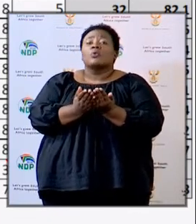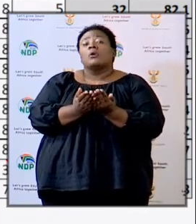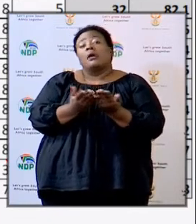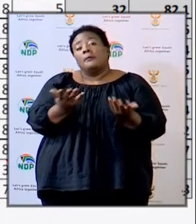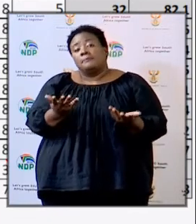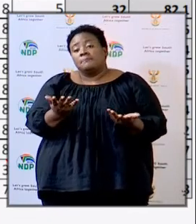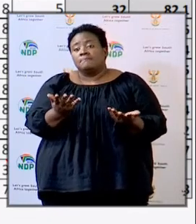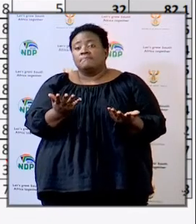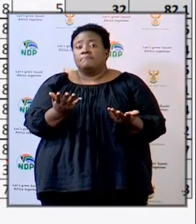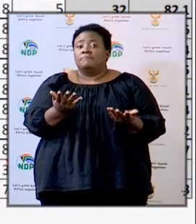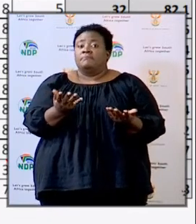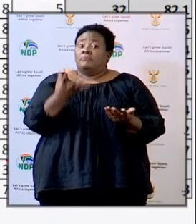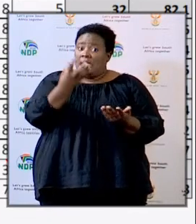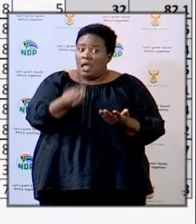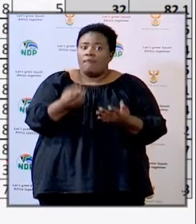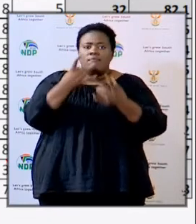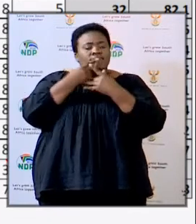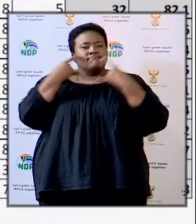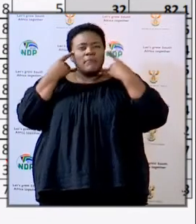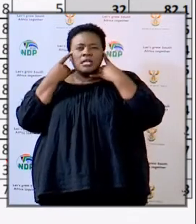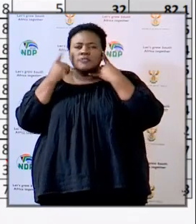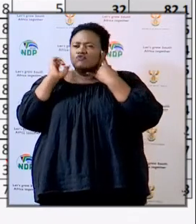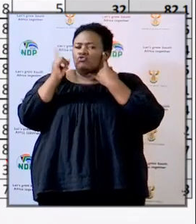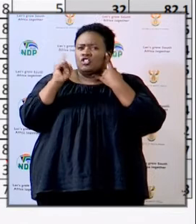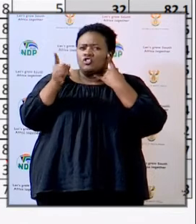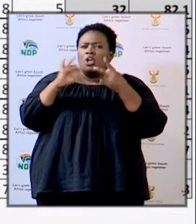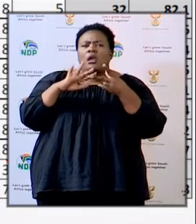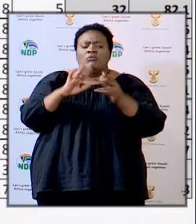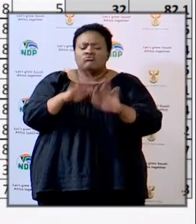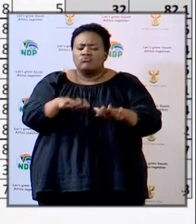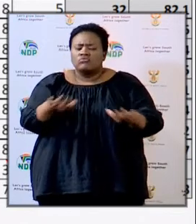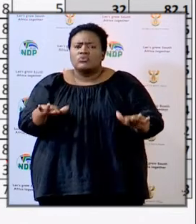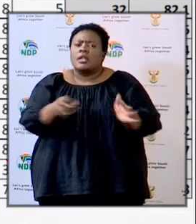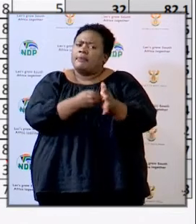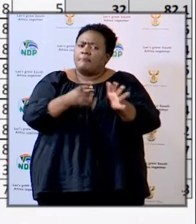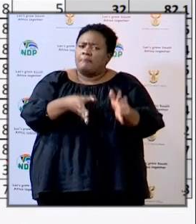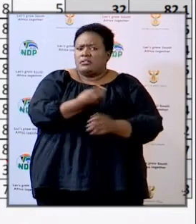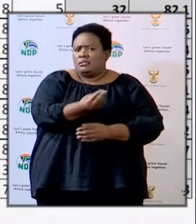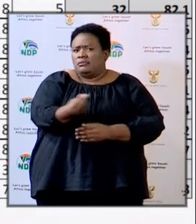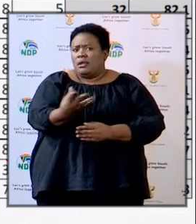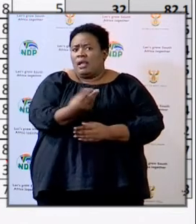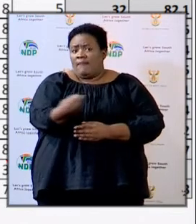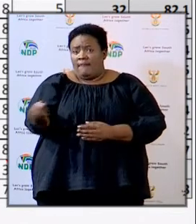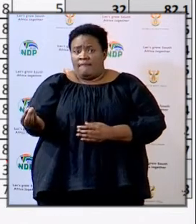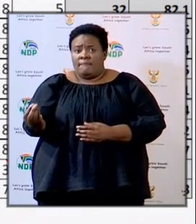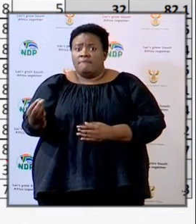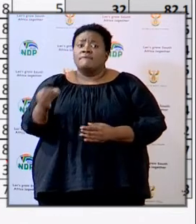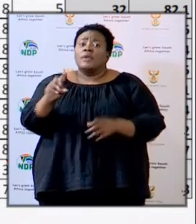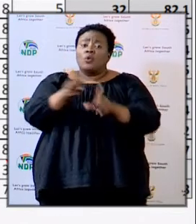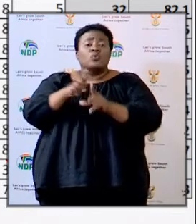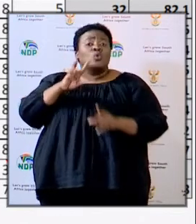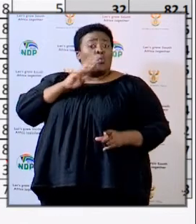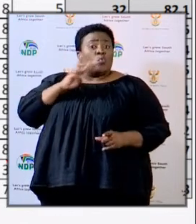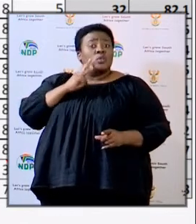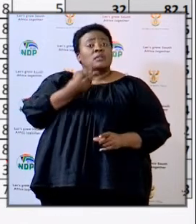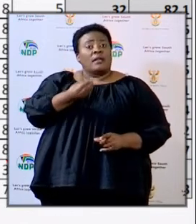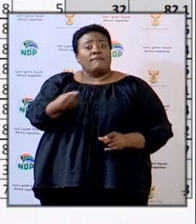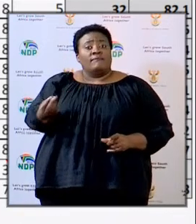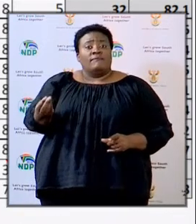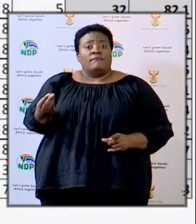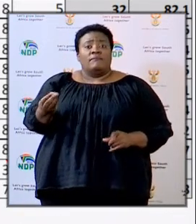indicated, in fact, had masks for teachers and had masks for learners. They had usable water,